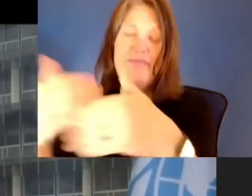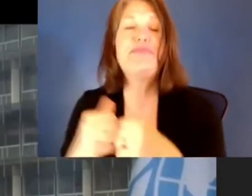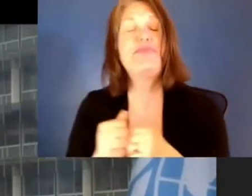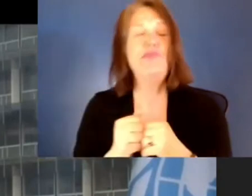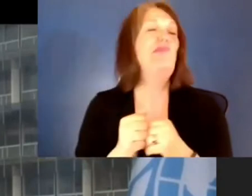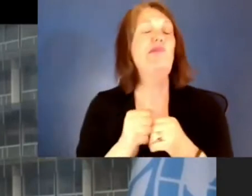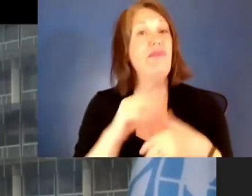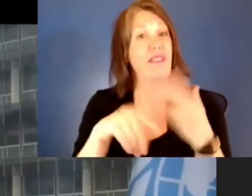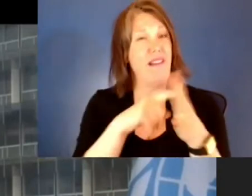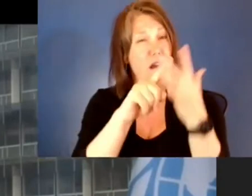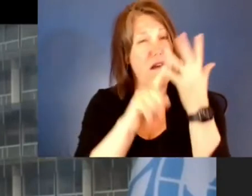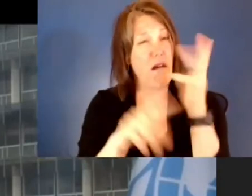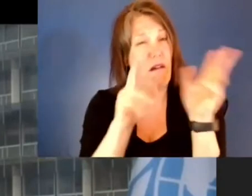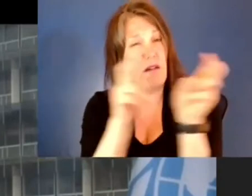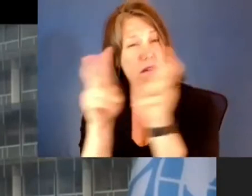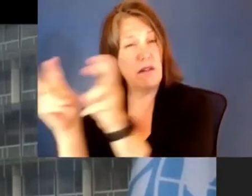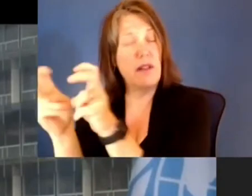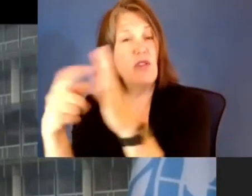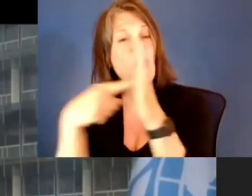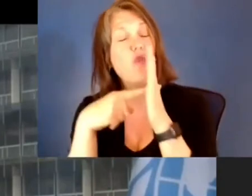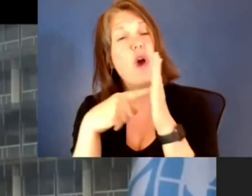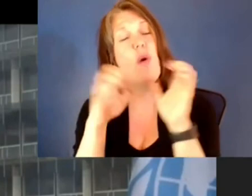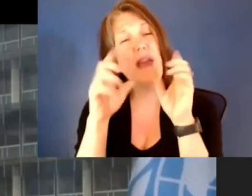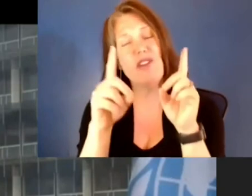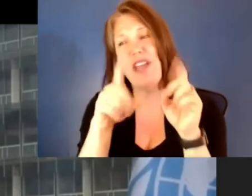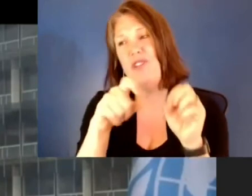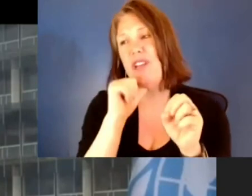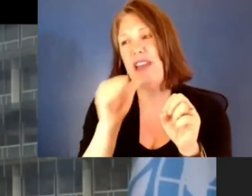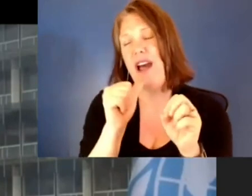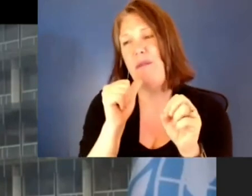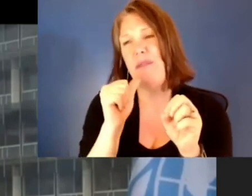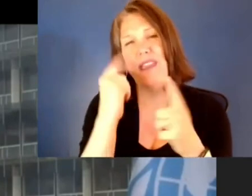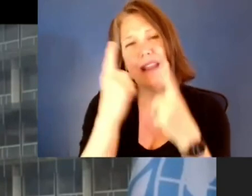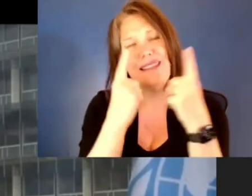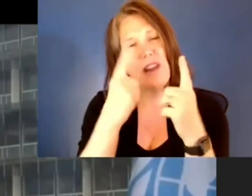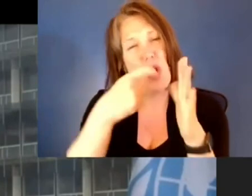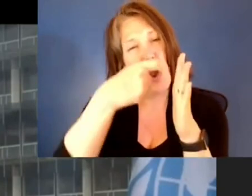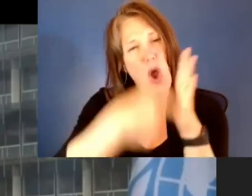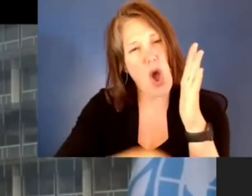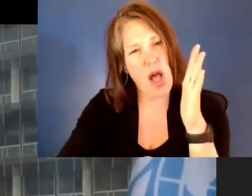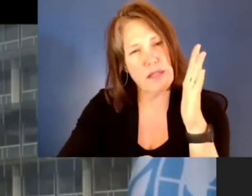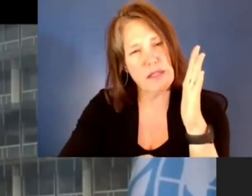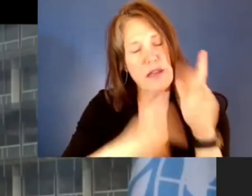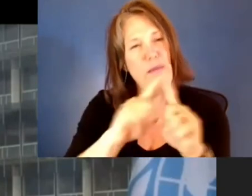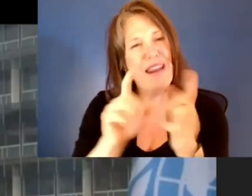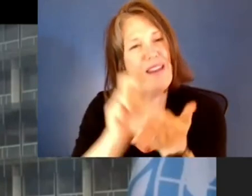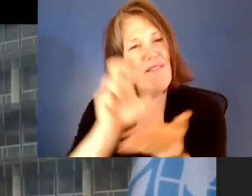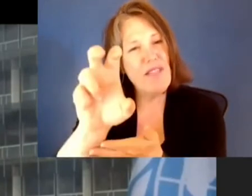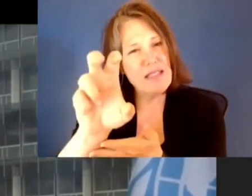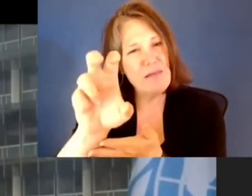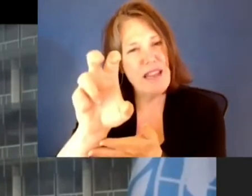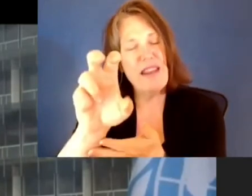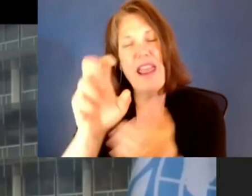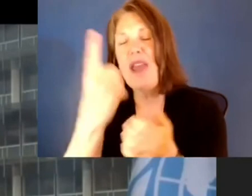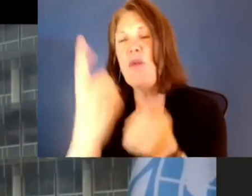show, education should not be considered a cost, but an investment and one of the most important investments there are.